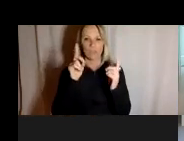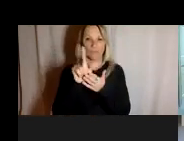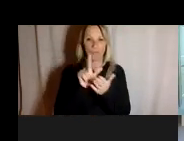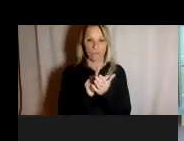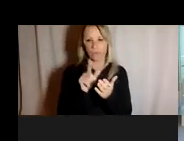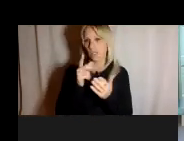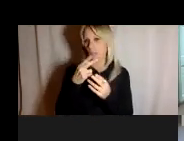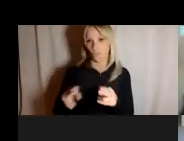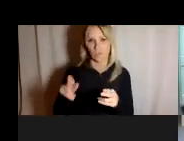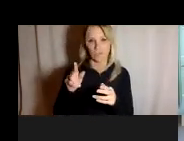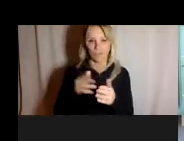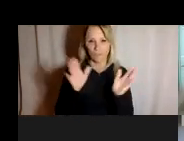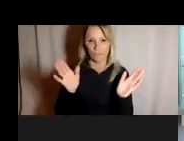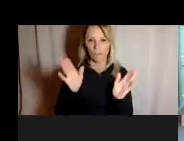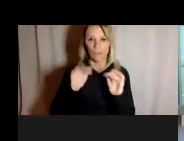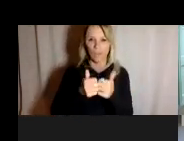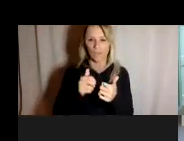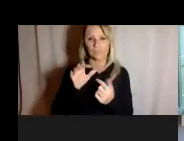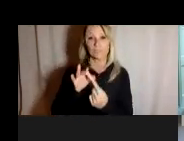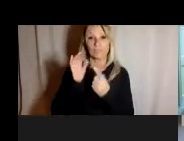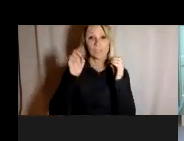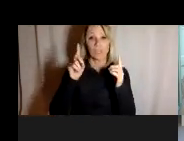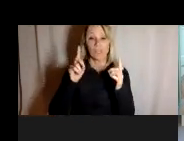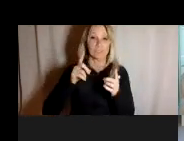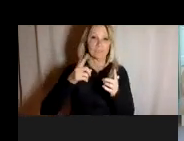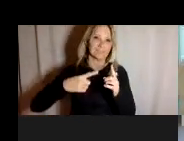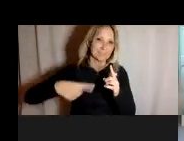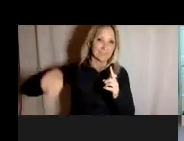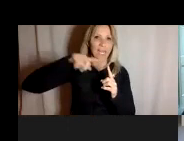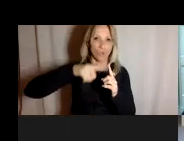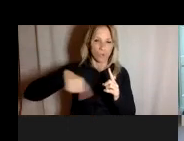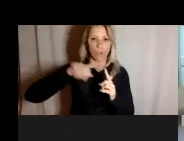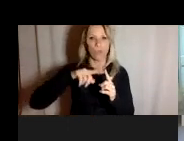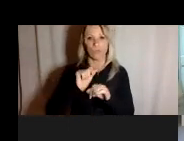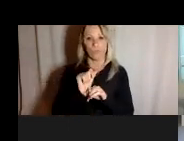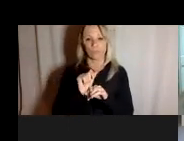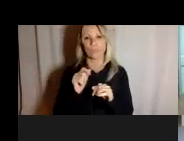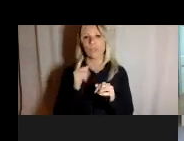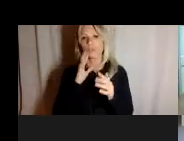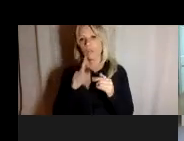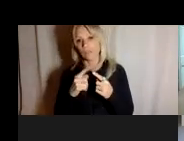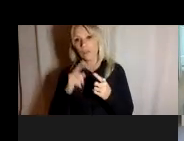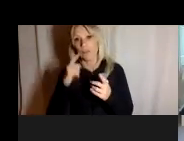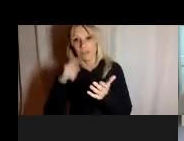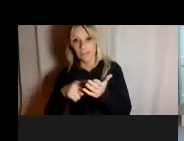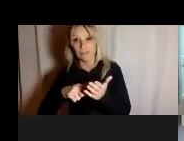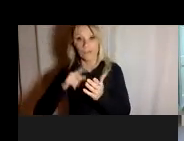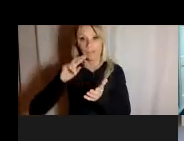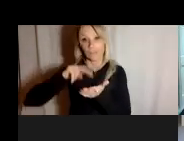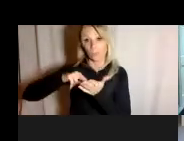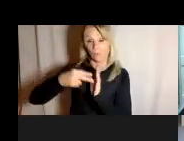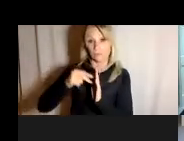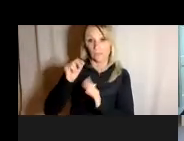just how the special ed cycle works we're going to talk about identifying the purpose of the meeting identifying